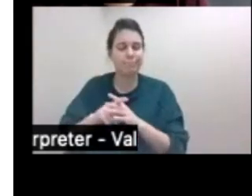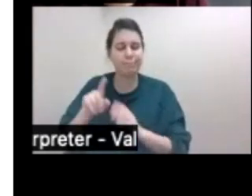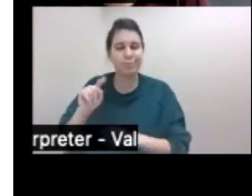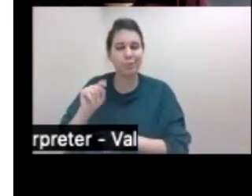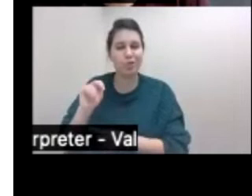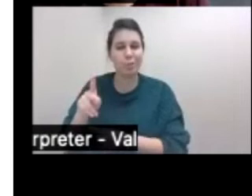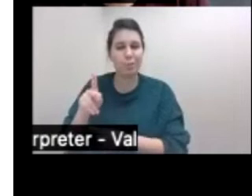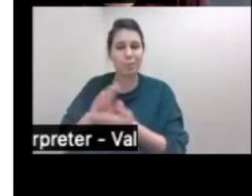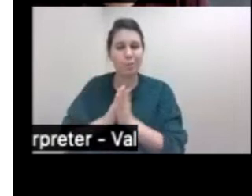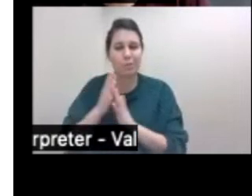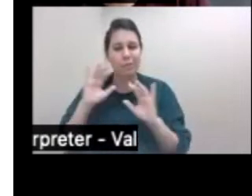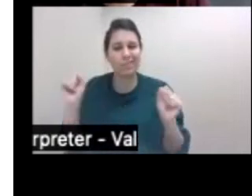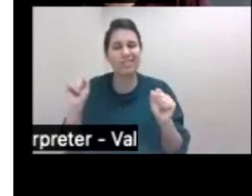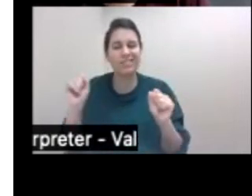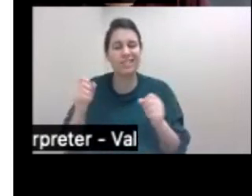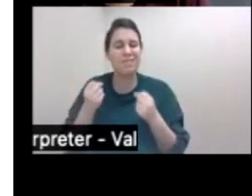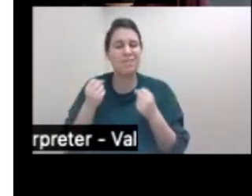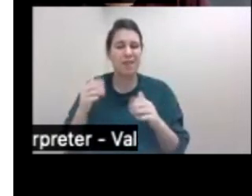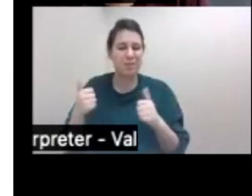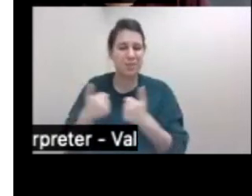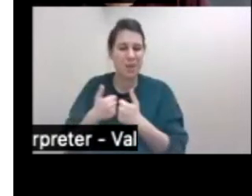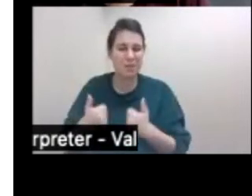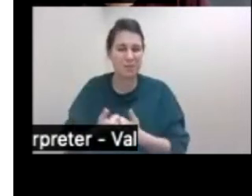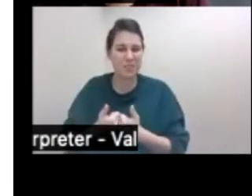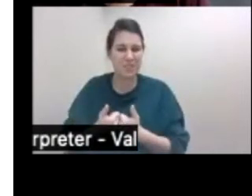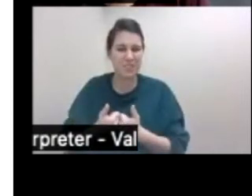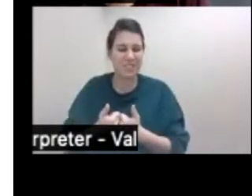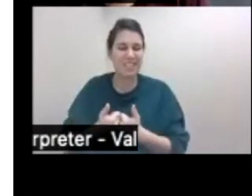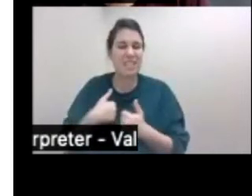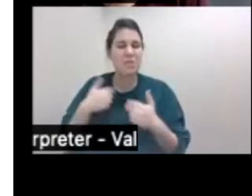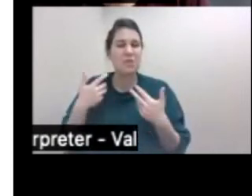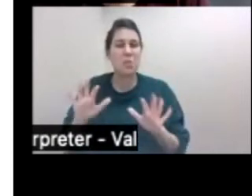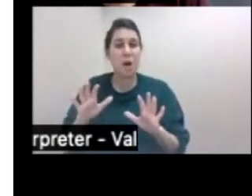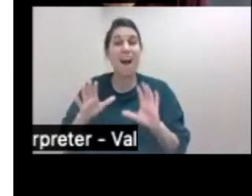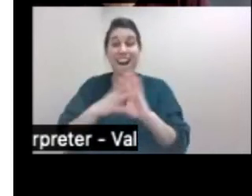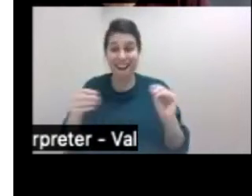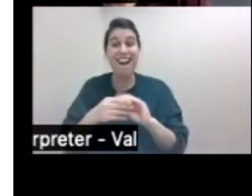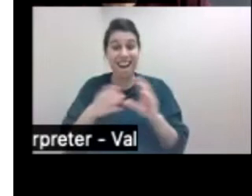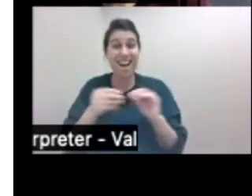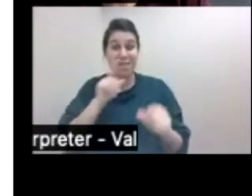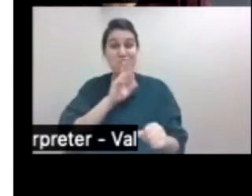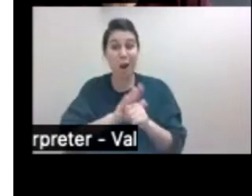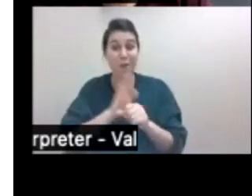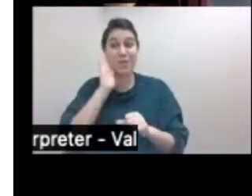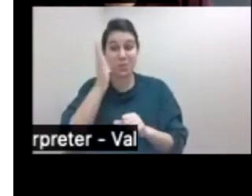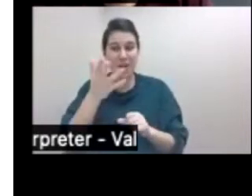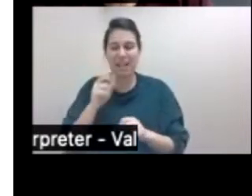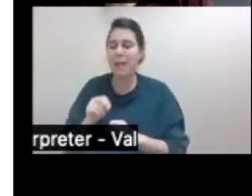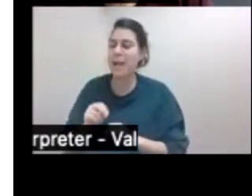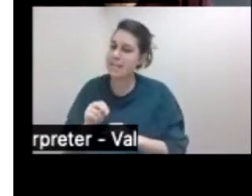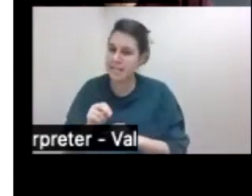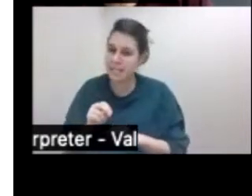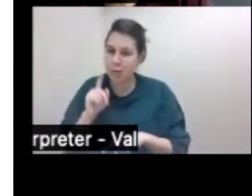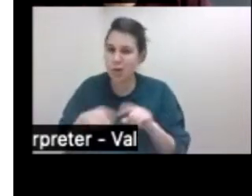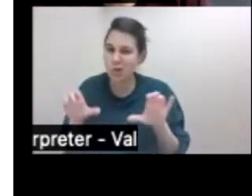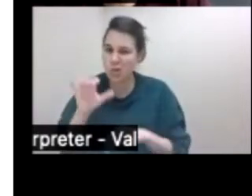contextual challenges we did not want to over promise what we were able to do. But, despite that very